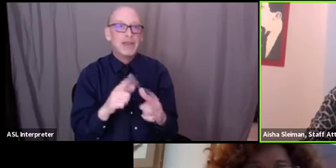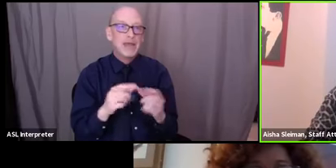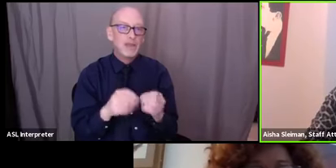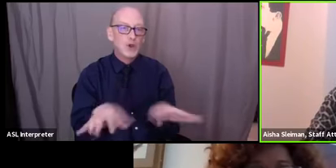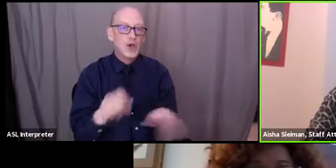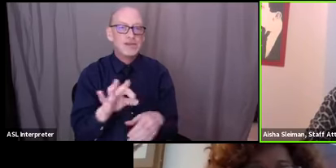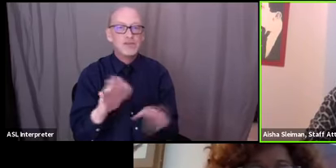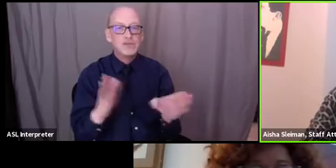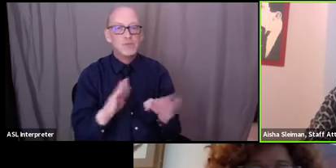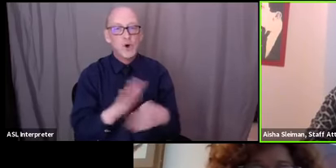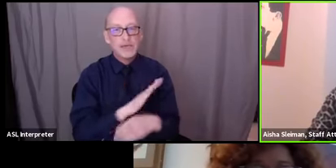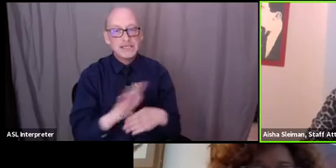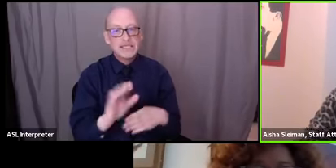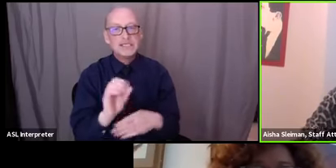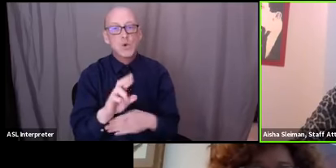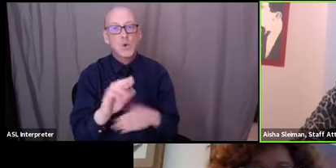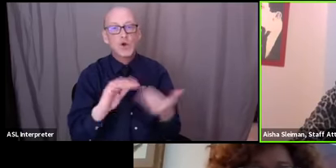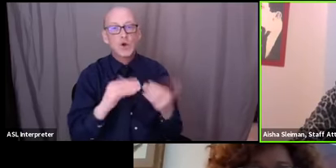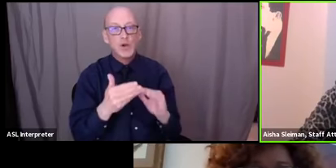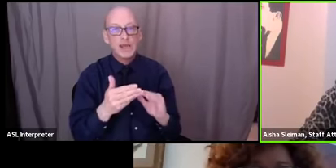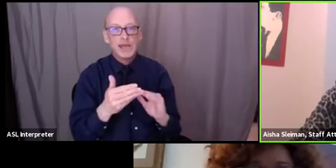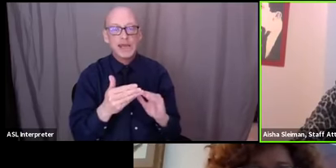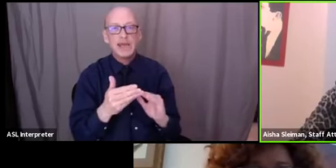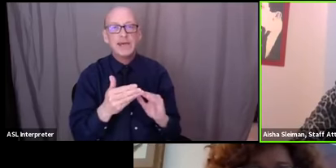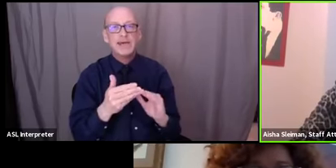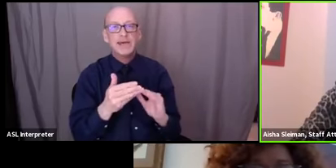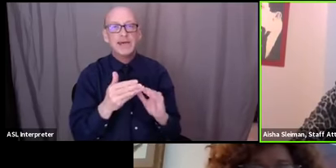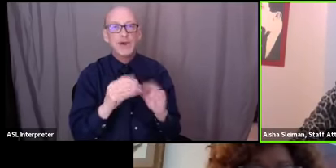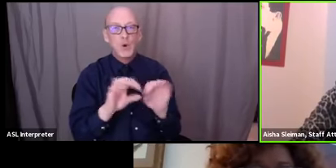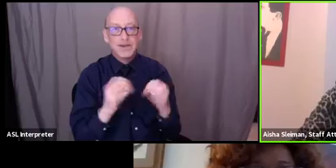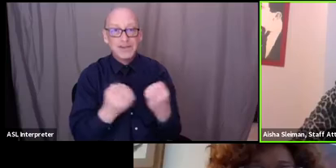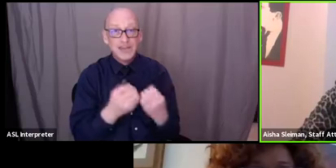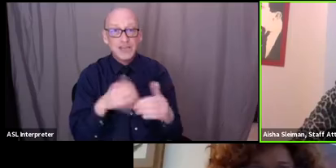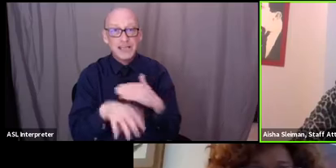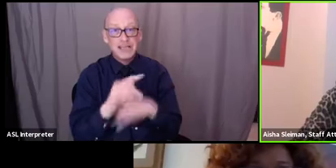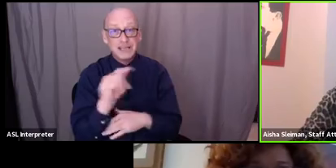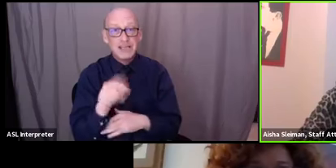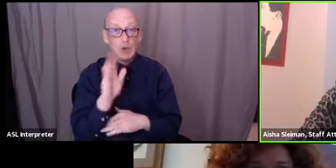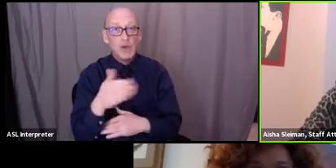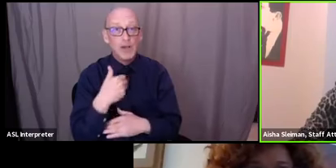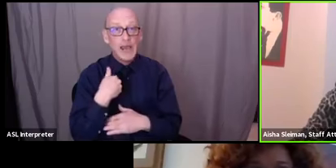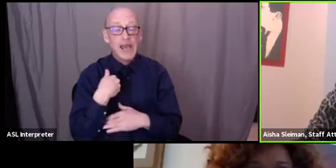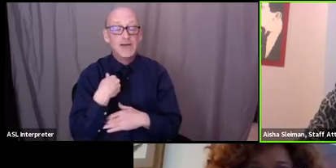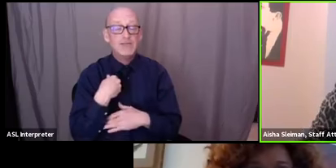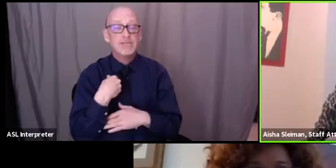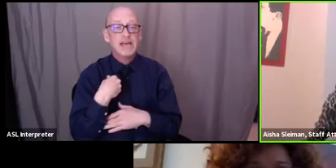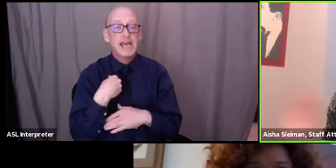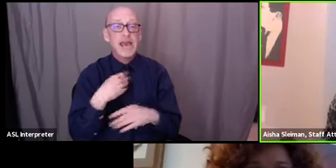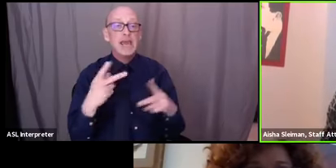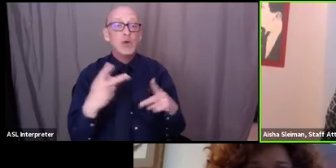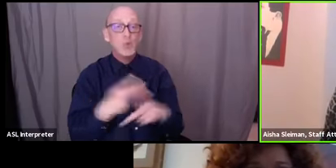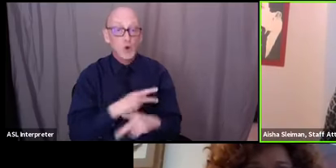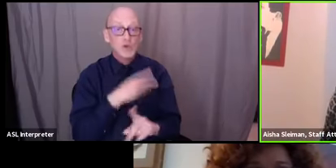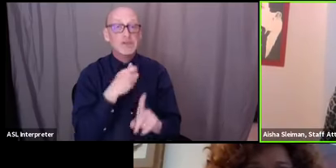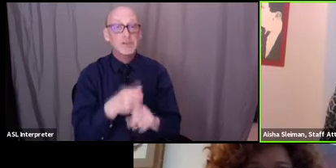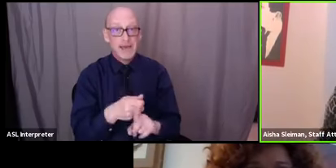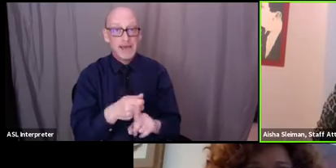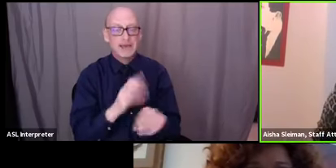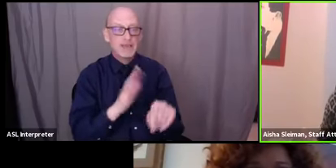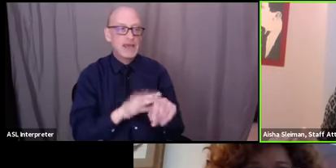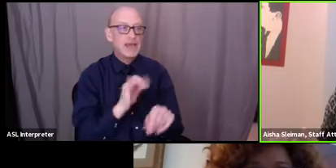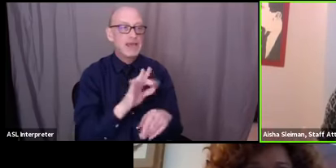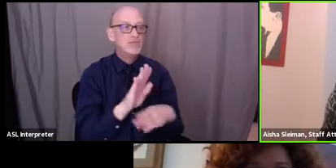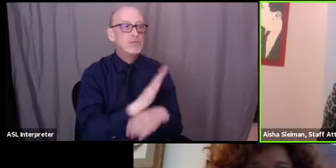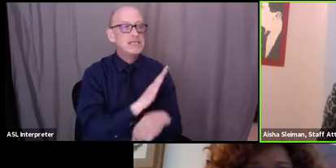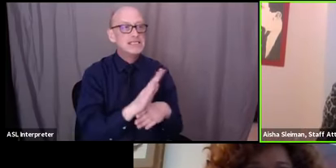you know a community organization in particular neighborhoods in toledo is going to have a significantly worse impact than if you lose a business out